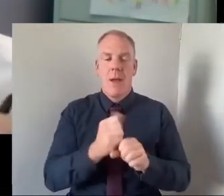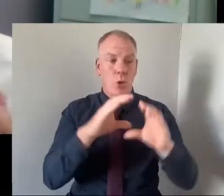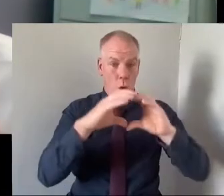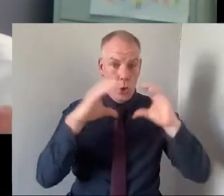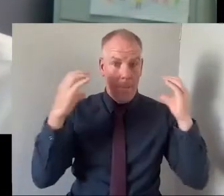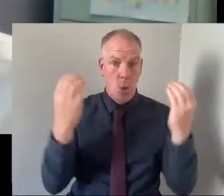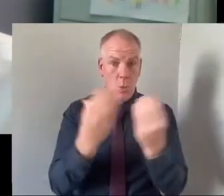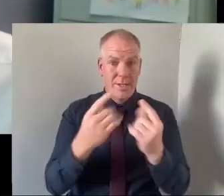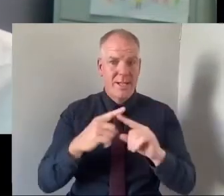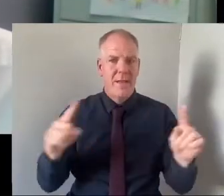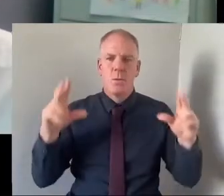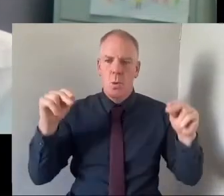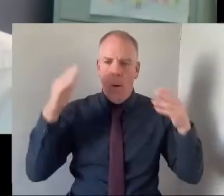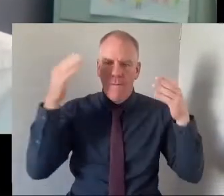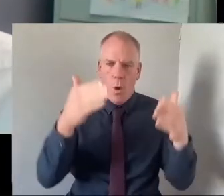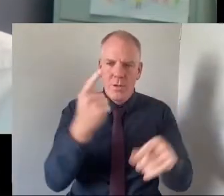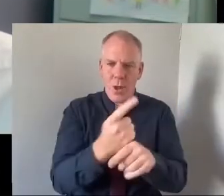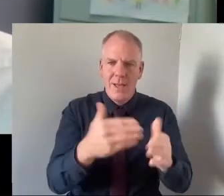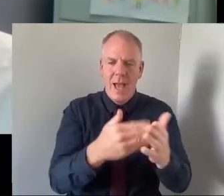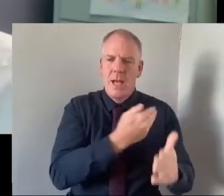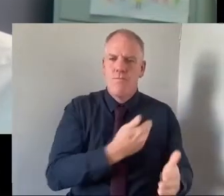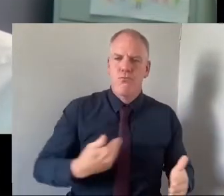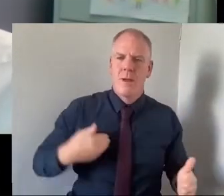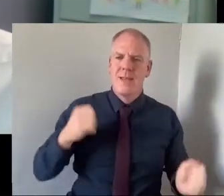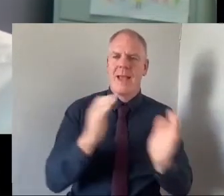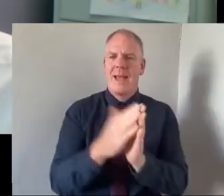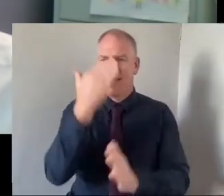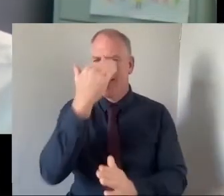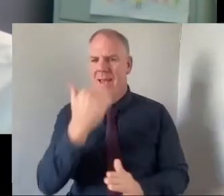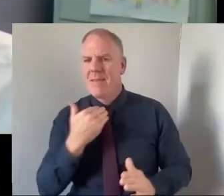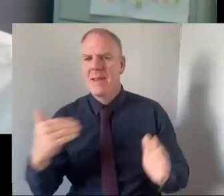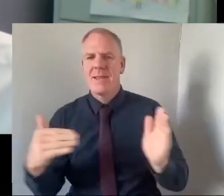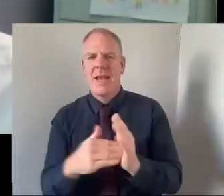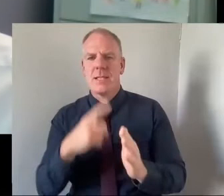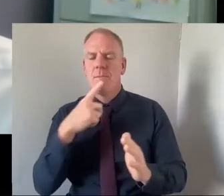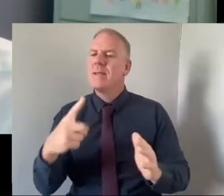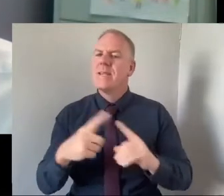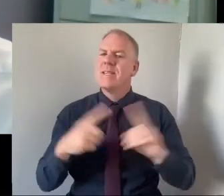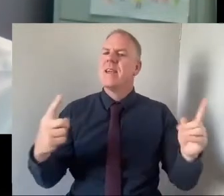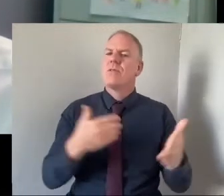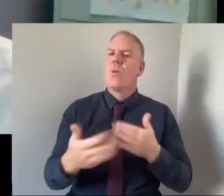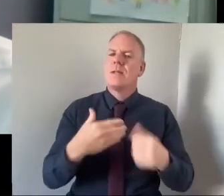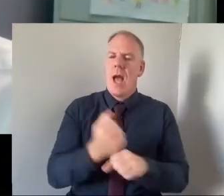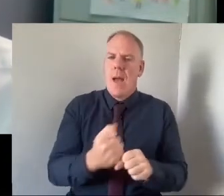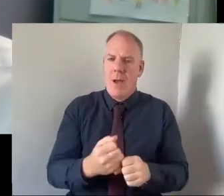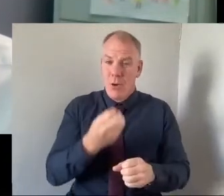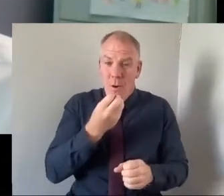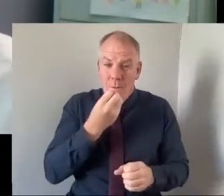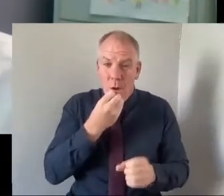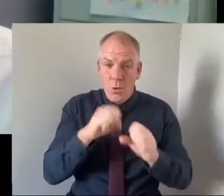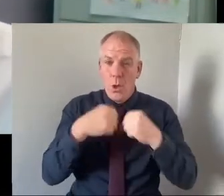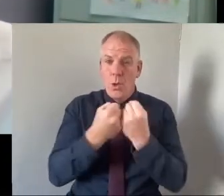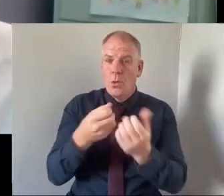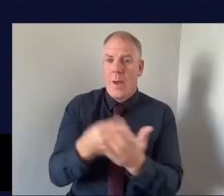even though there's a lot of focus on that in Northern Ireland. The biggest differences were as a result of socioeconomic